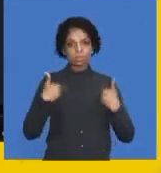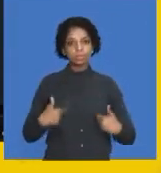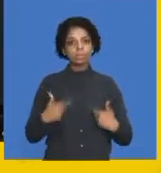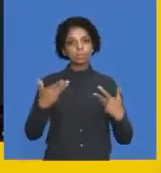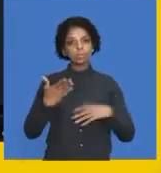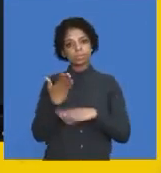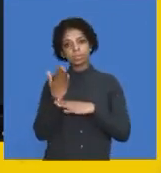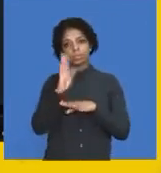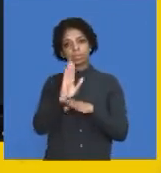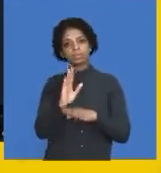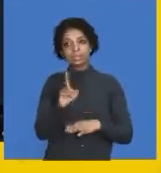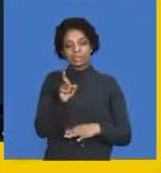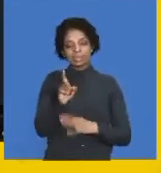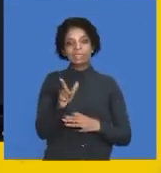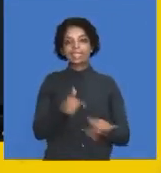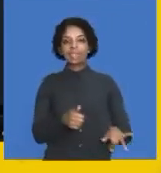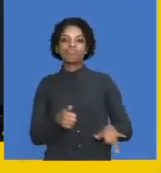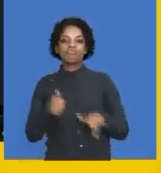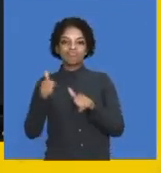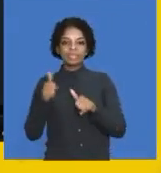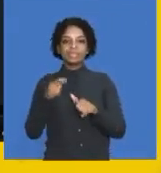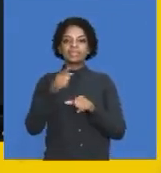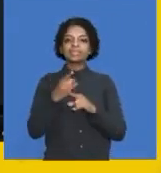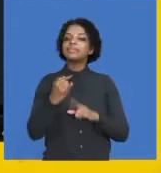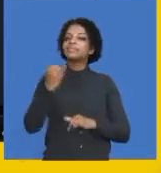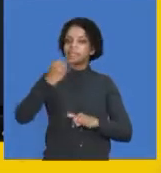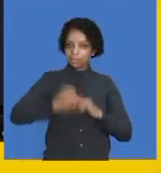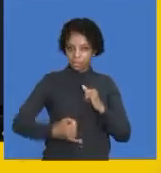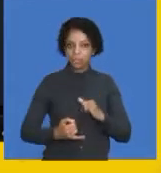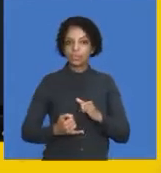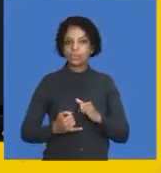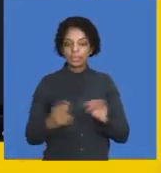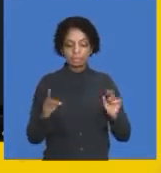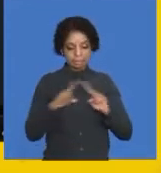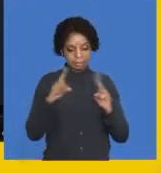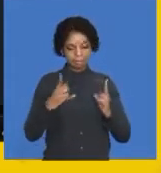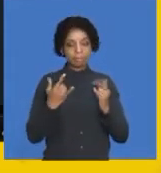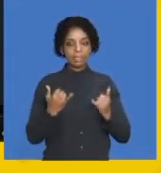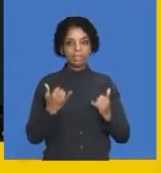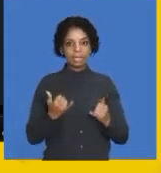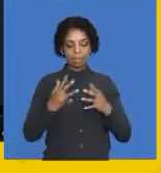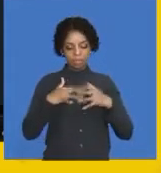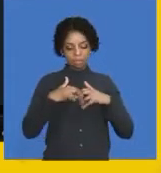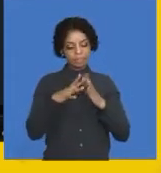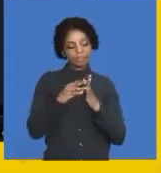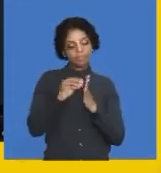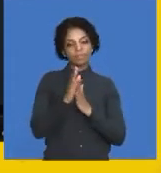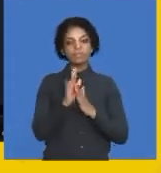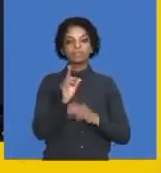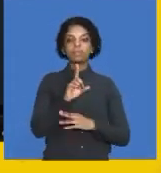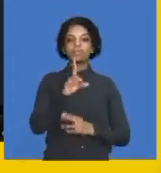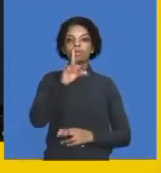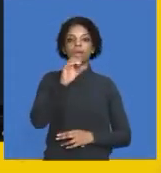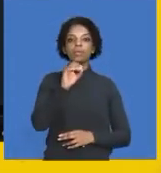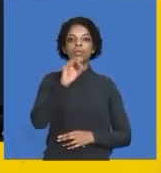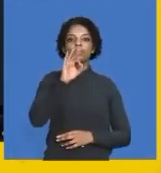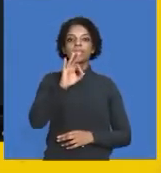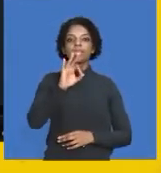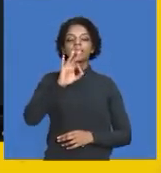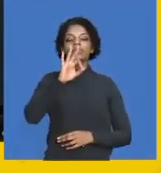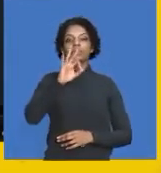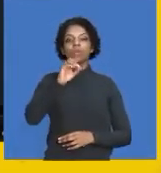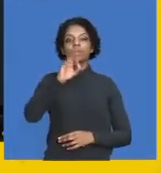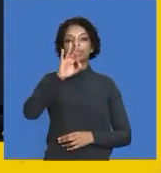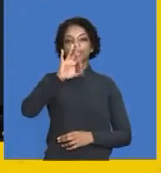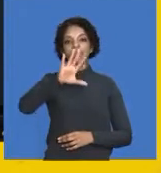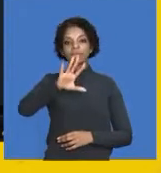I showed it as a return, which was incorrect. So, by merely putting in one 3035, by increasing